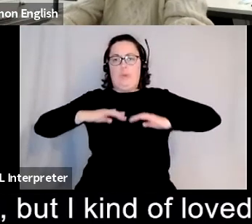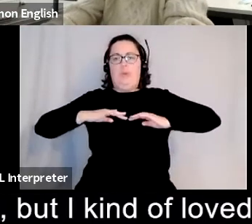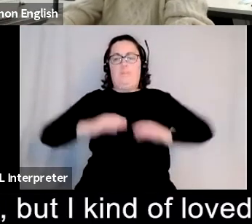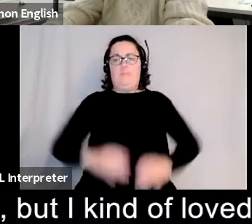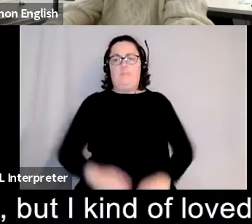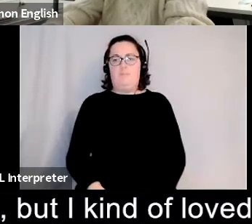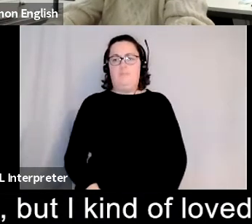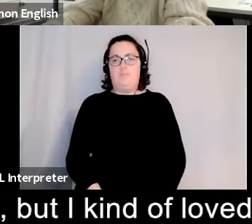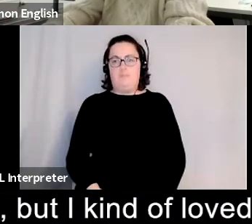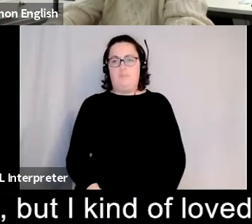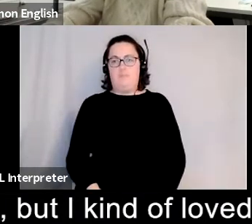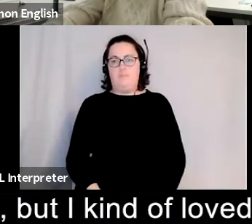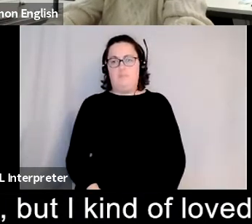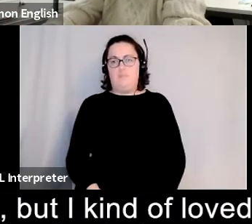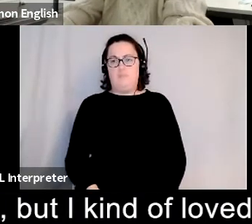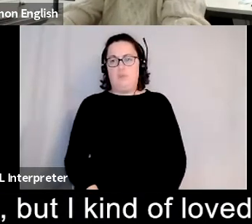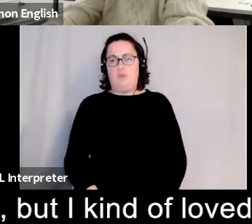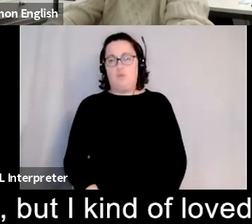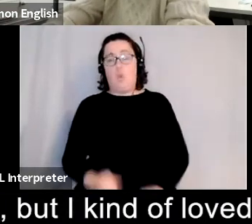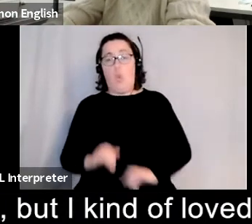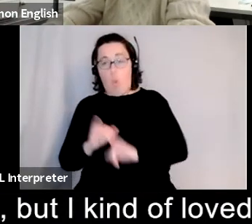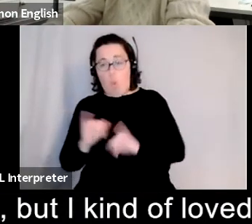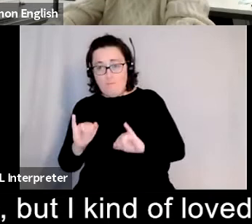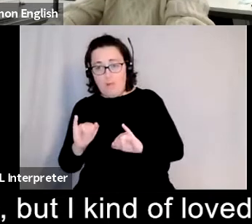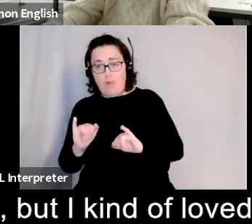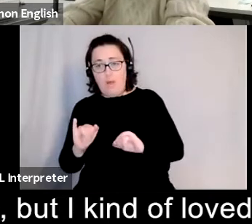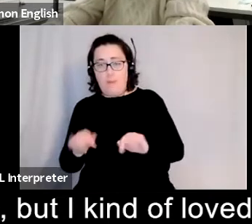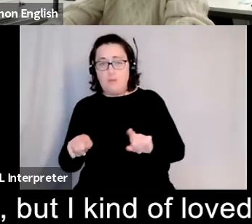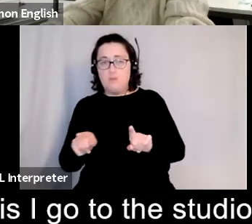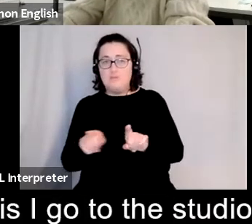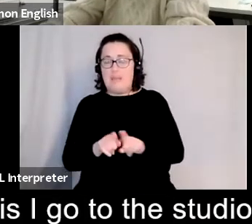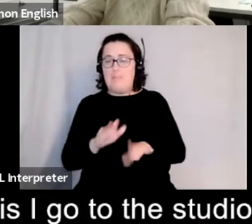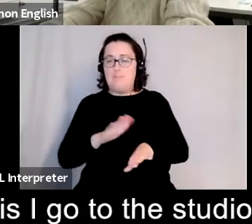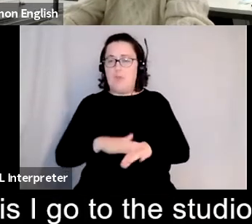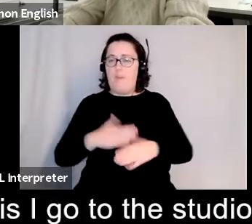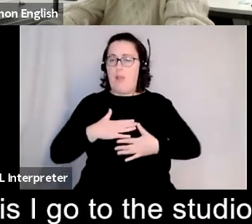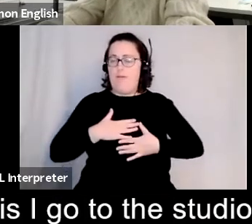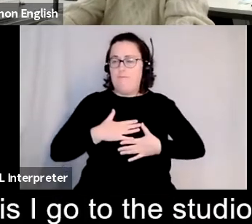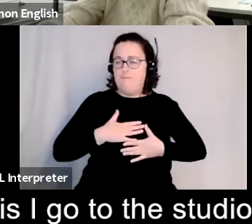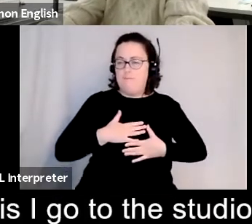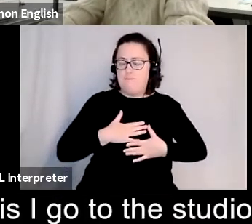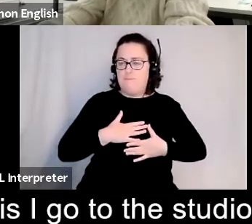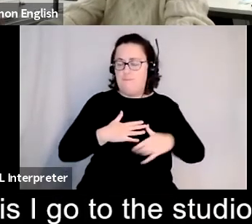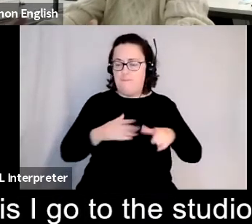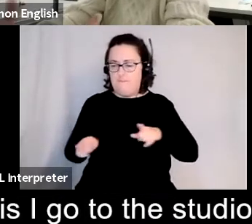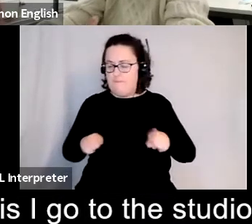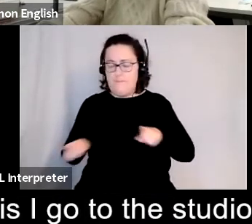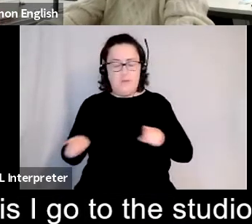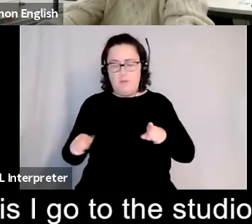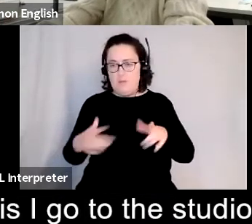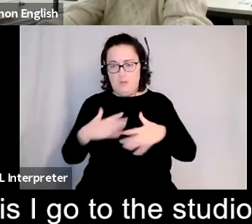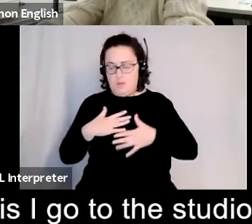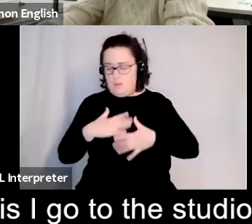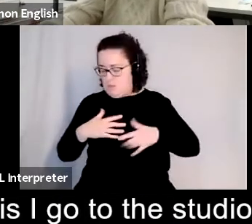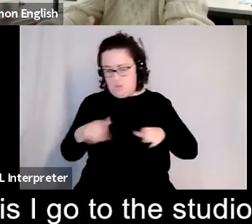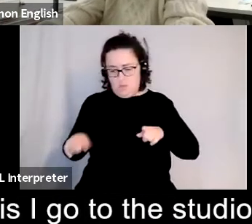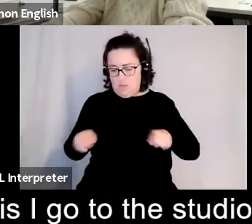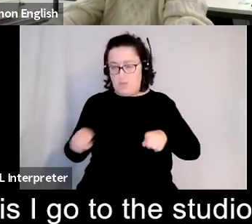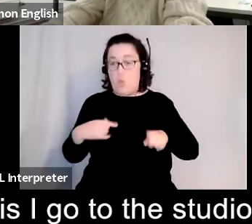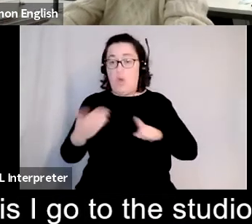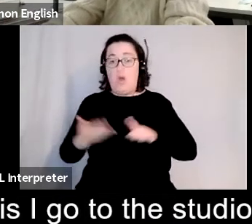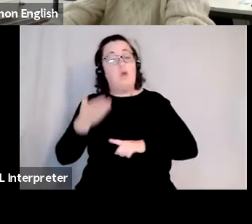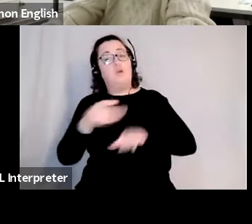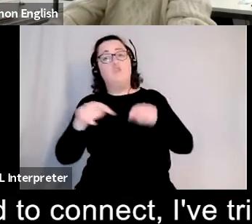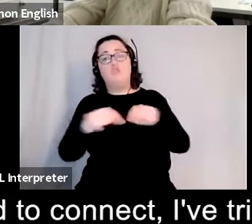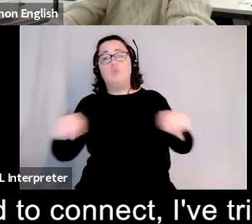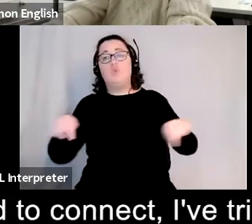rich but i kind of loved it too and what i did is what i always do in times of crisis is i go to the studio and i i kind of draw i kind of open